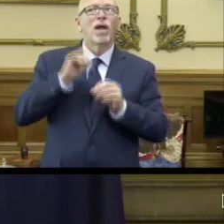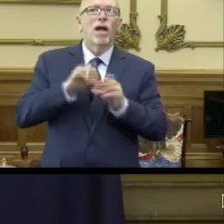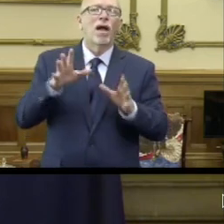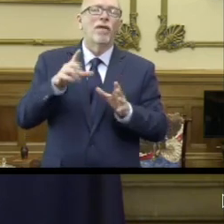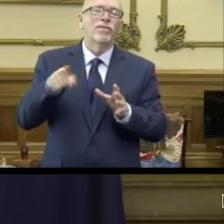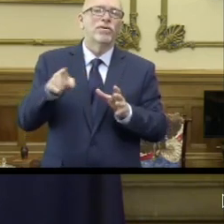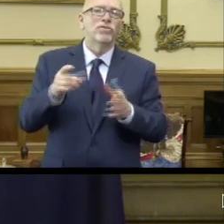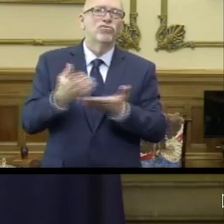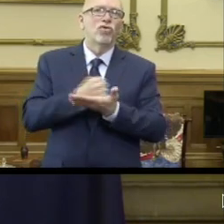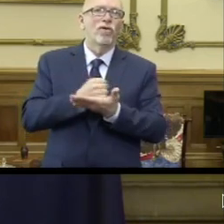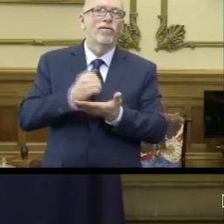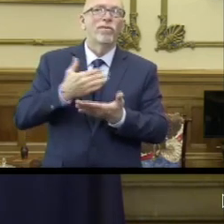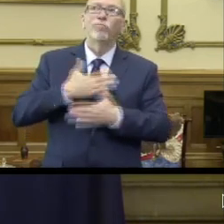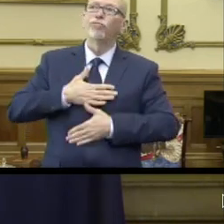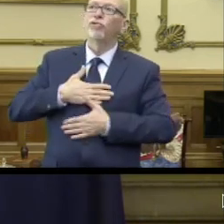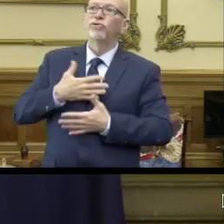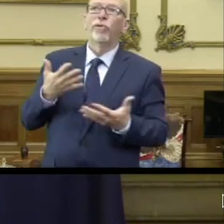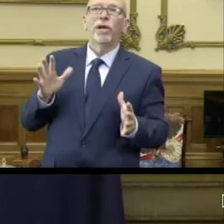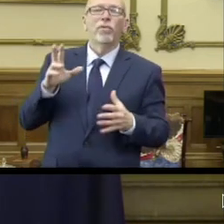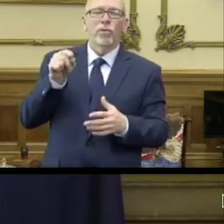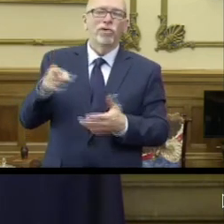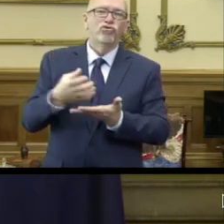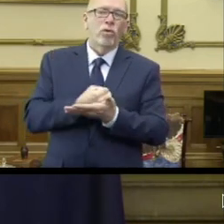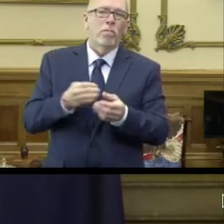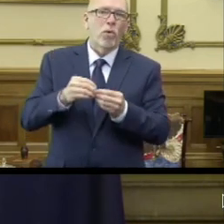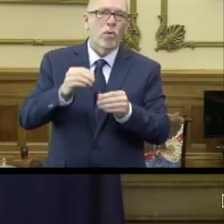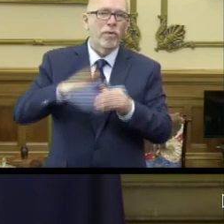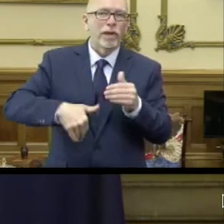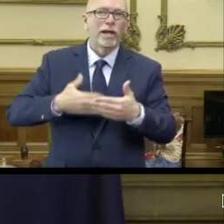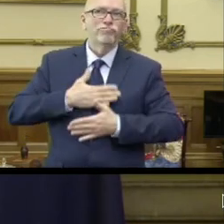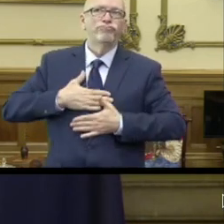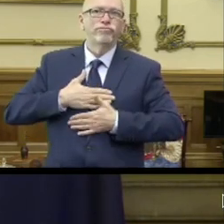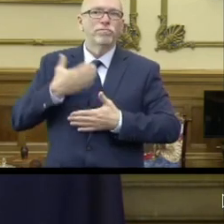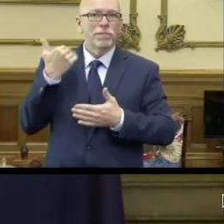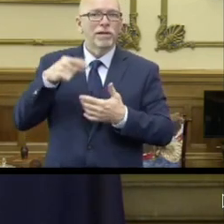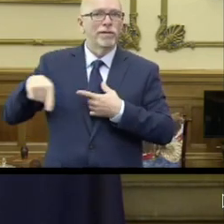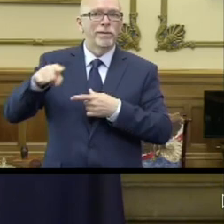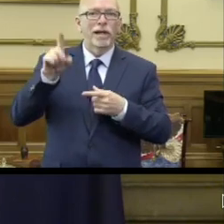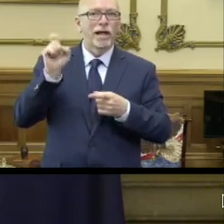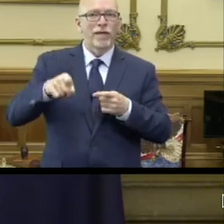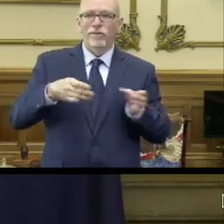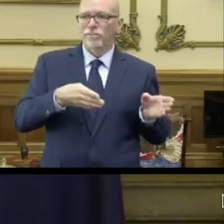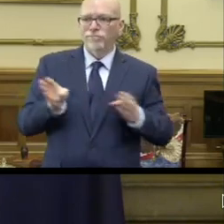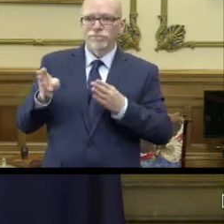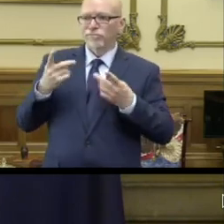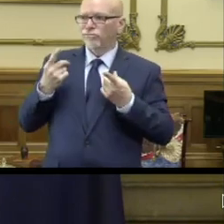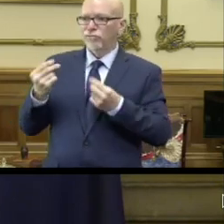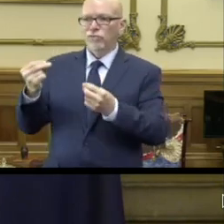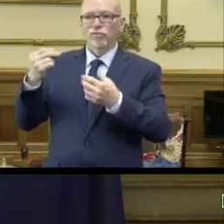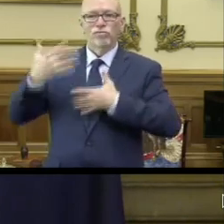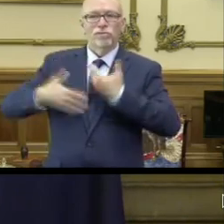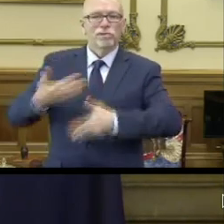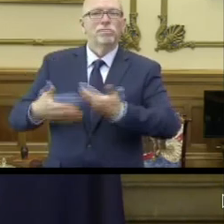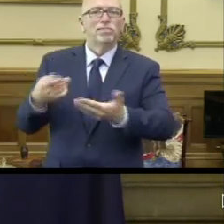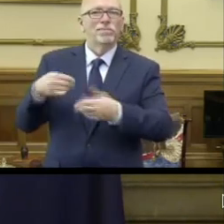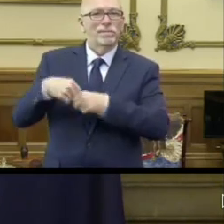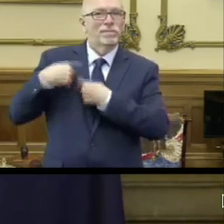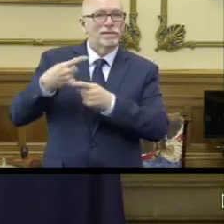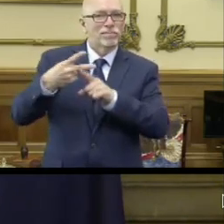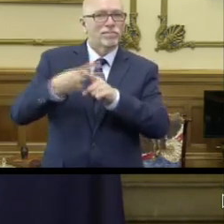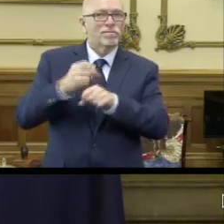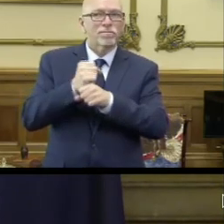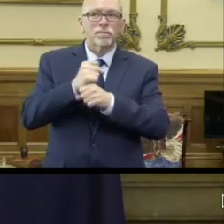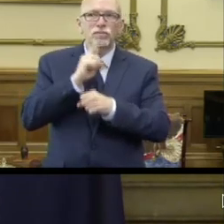more than our gratitude for what they're doing, how they are turning and burning during this last couple months to